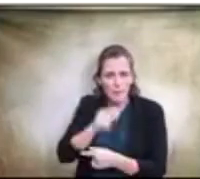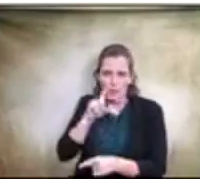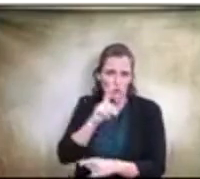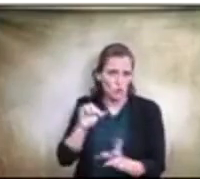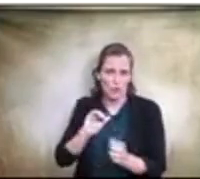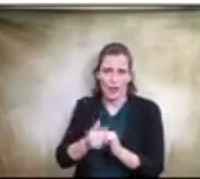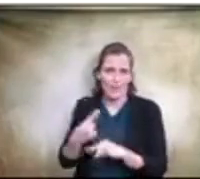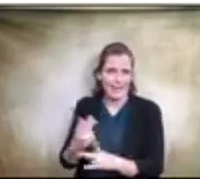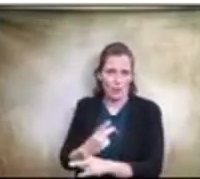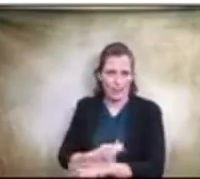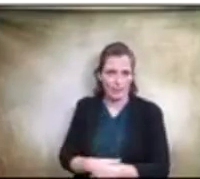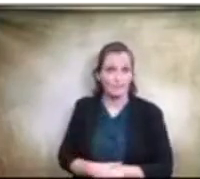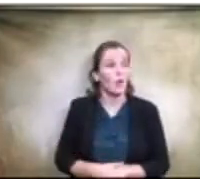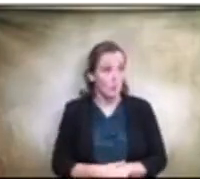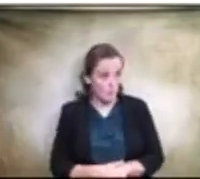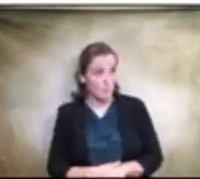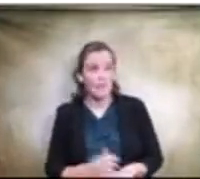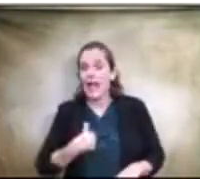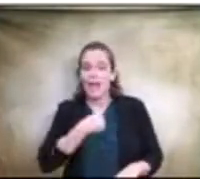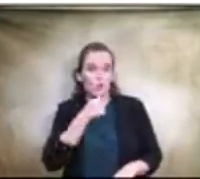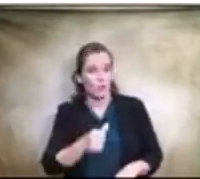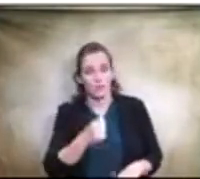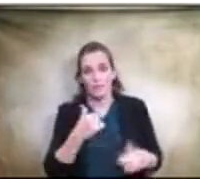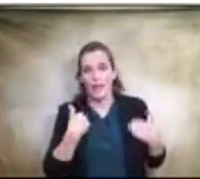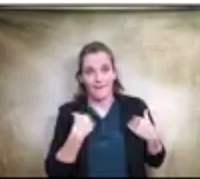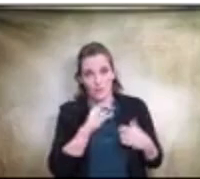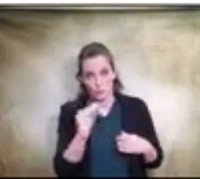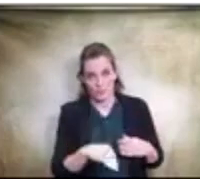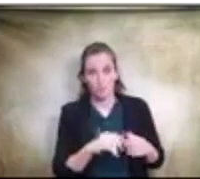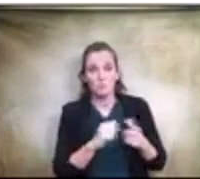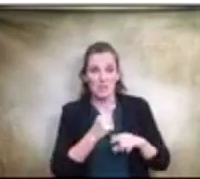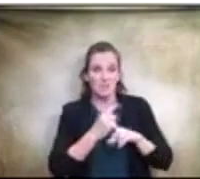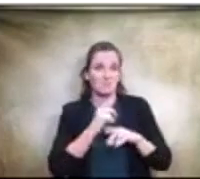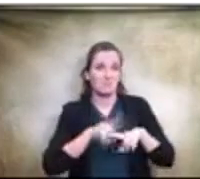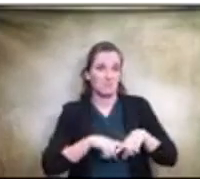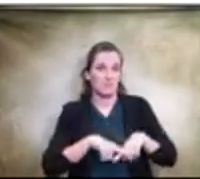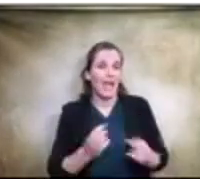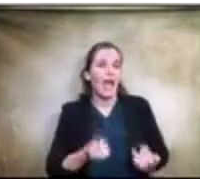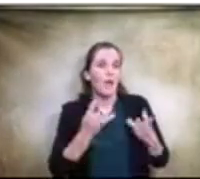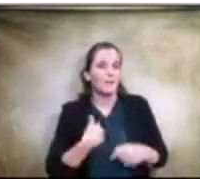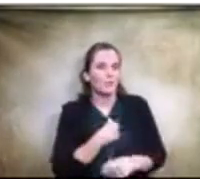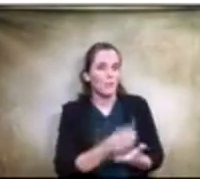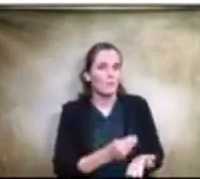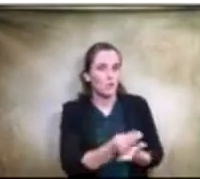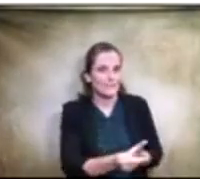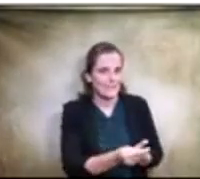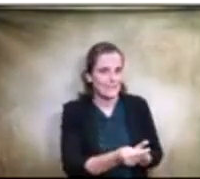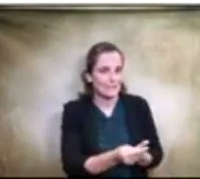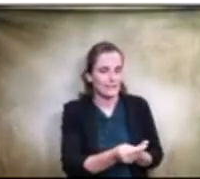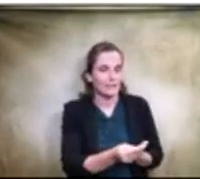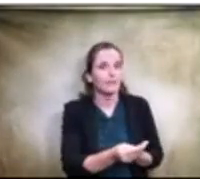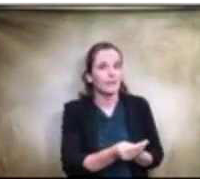right i do not have the percentage and it is based off of how much that we are purchasing um it is submitted